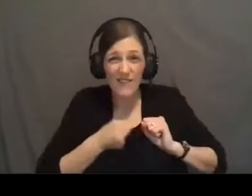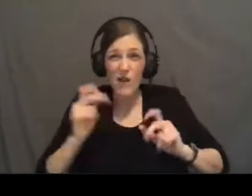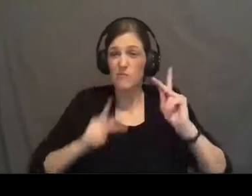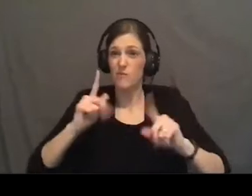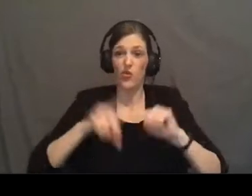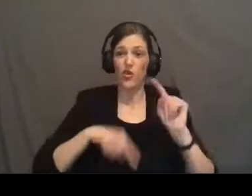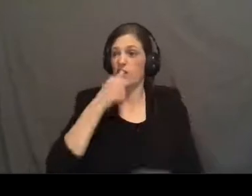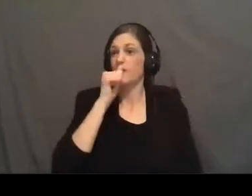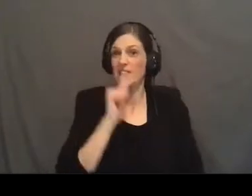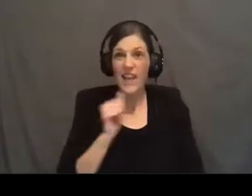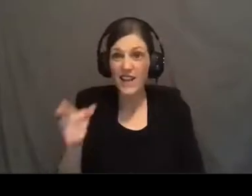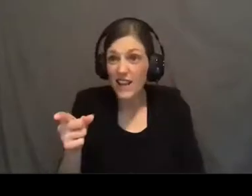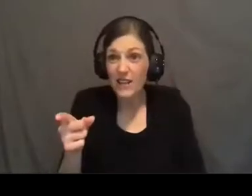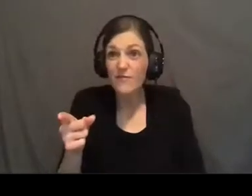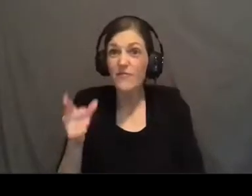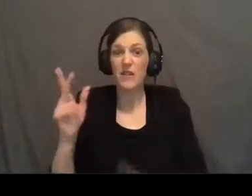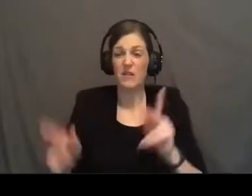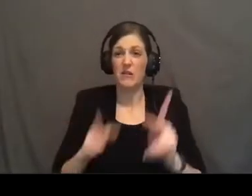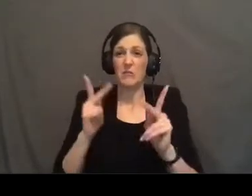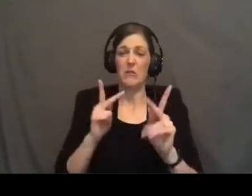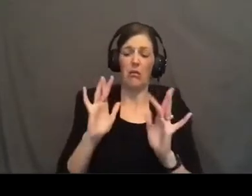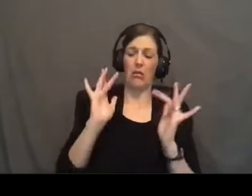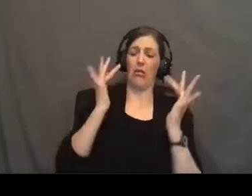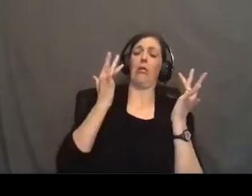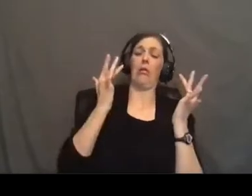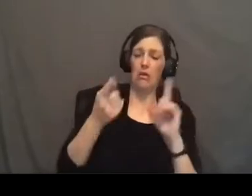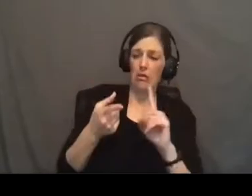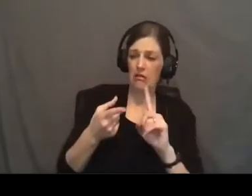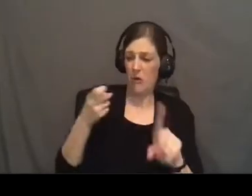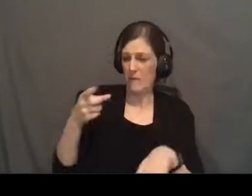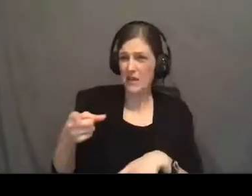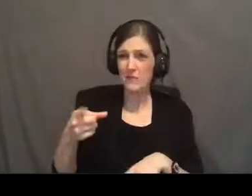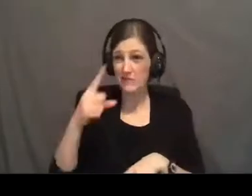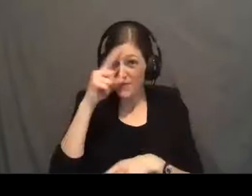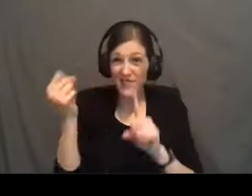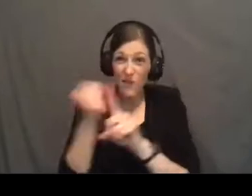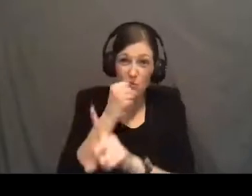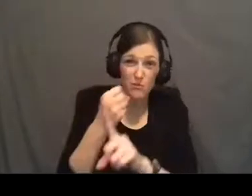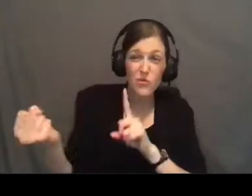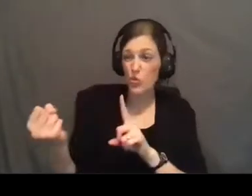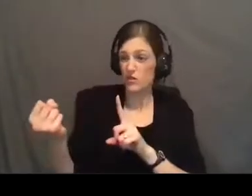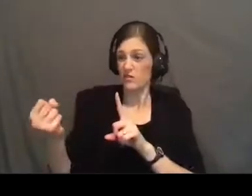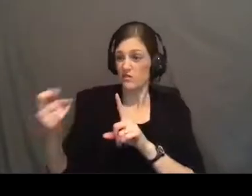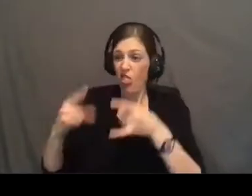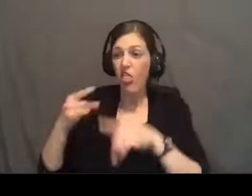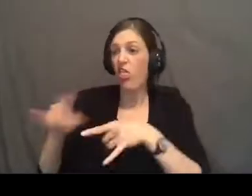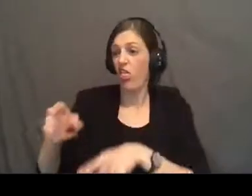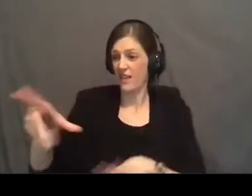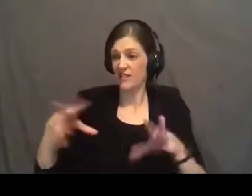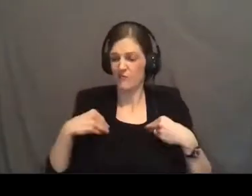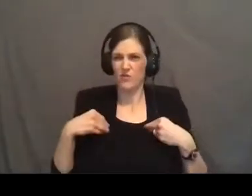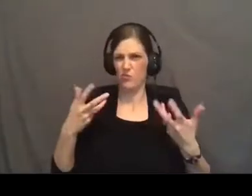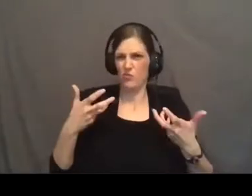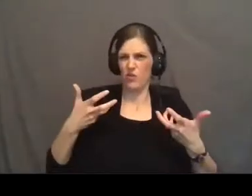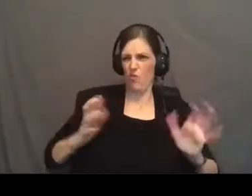tolerate him. People were often repelled because of him because of the abuse and the suffering and the ridicule he took on. We don't want anything to do with